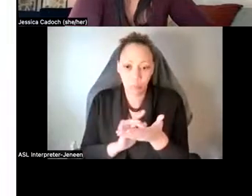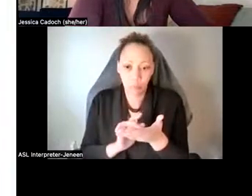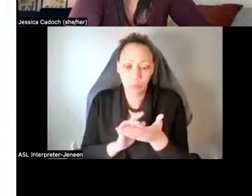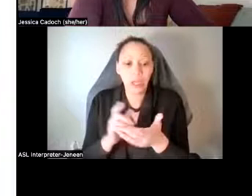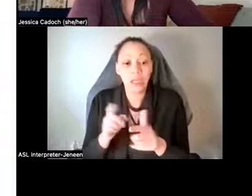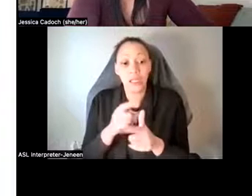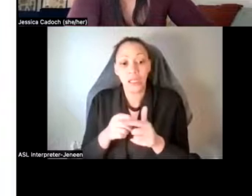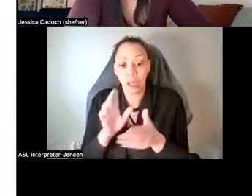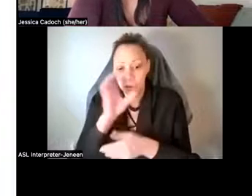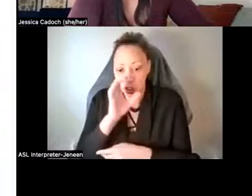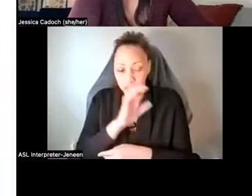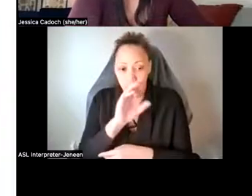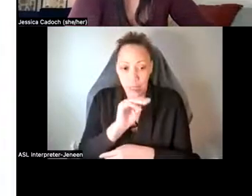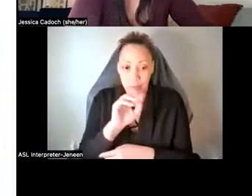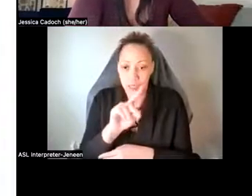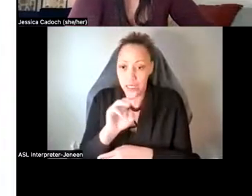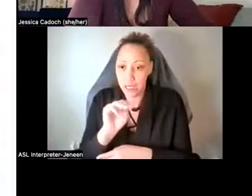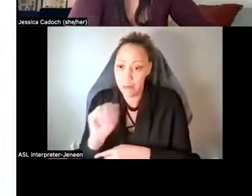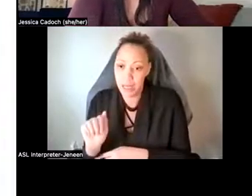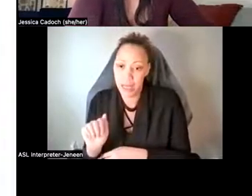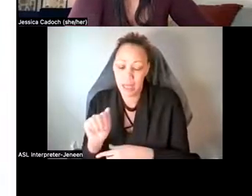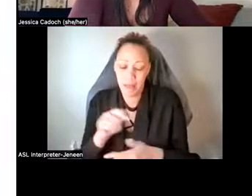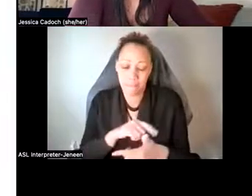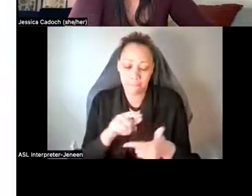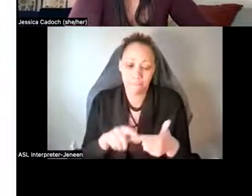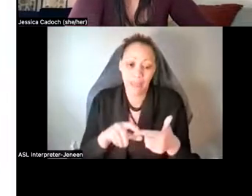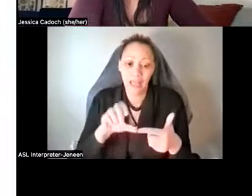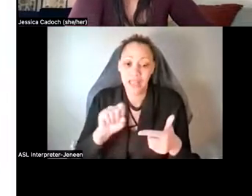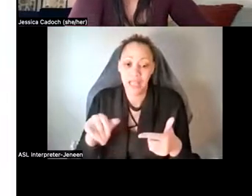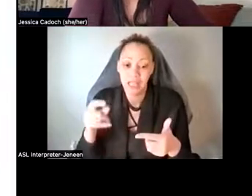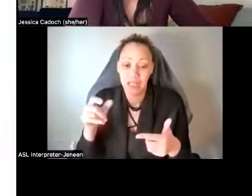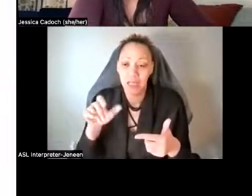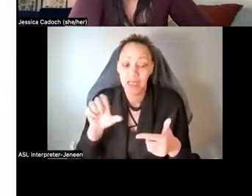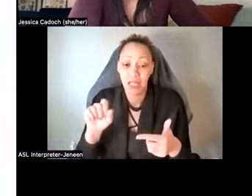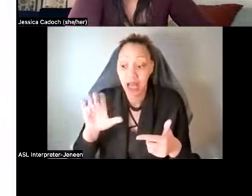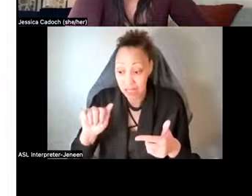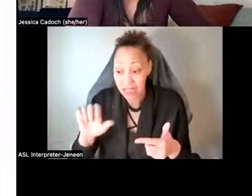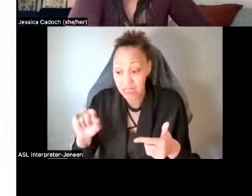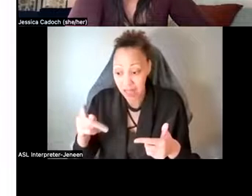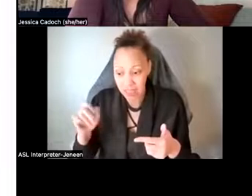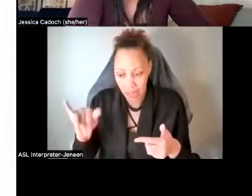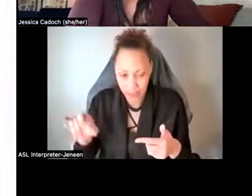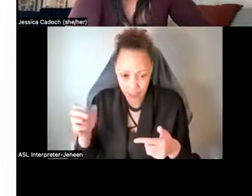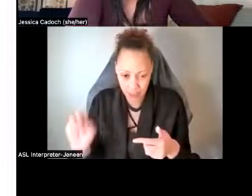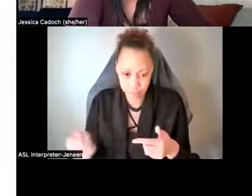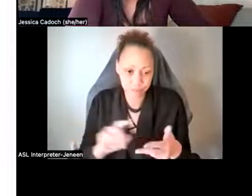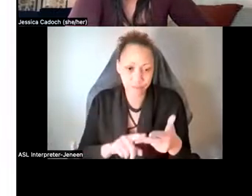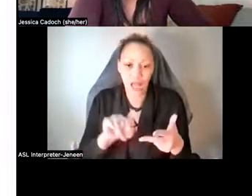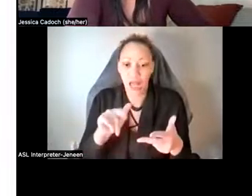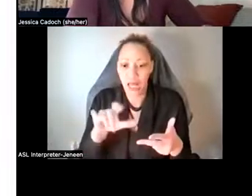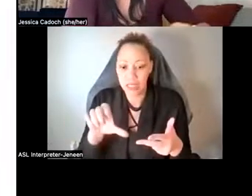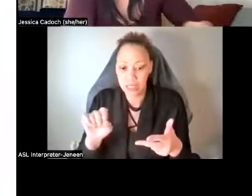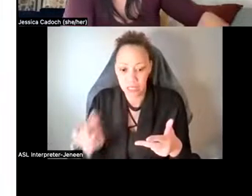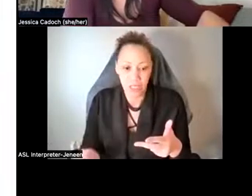MDMA, psilocybin, or, uh, ibogaine, um, or LSD and see if, uh, any of those kind of apply.